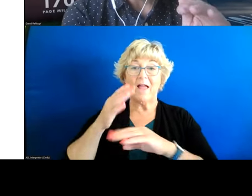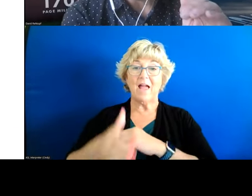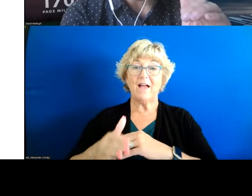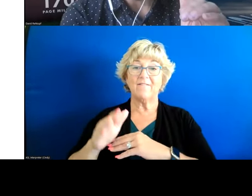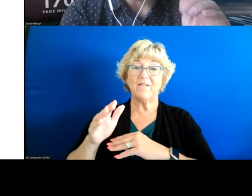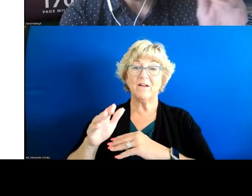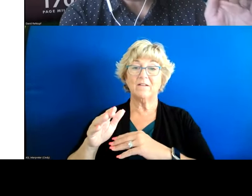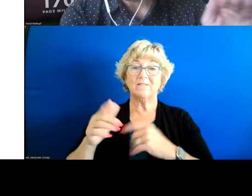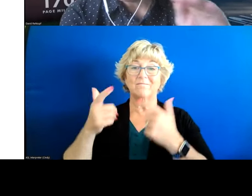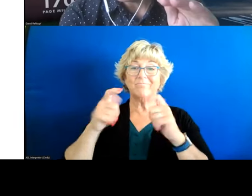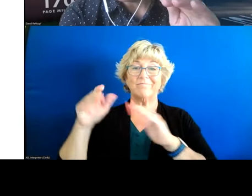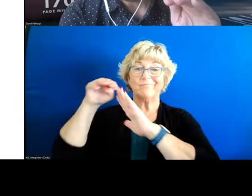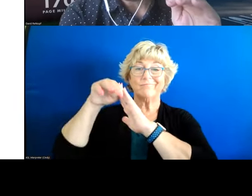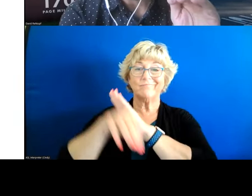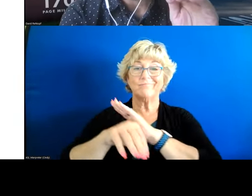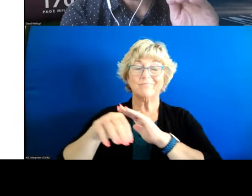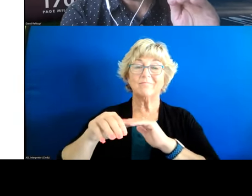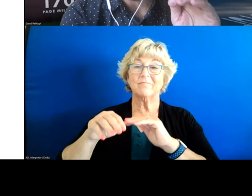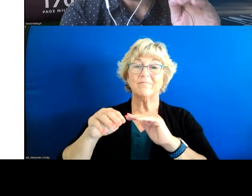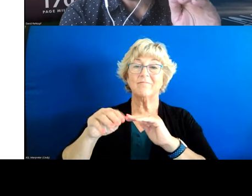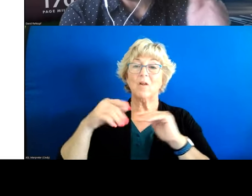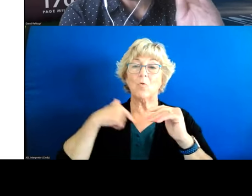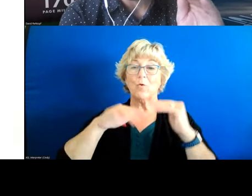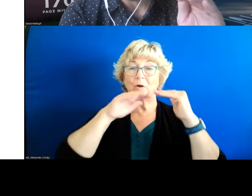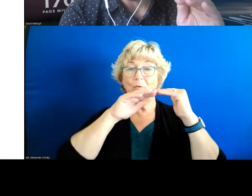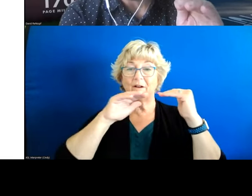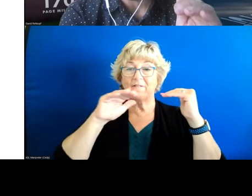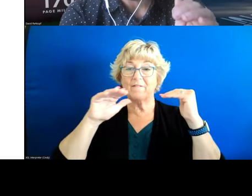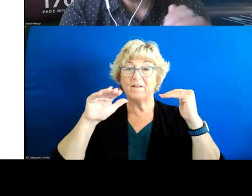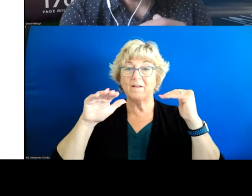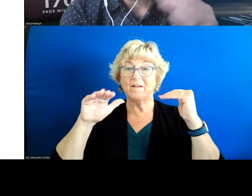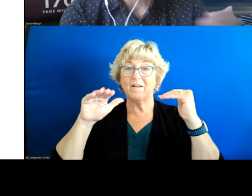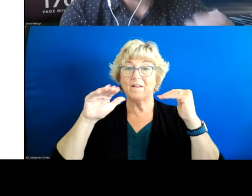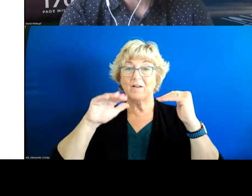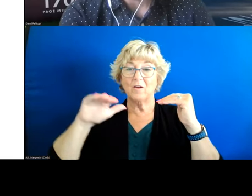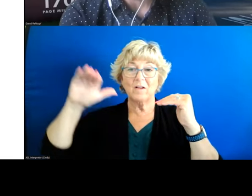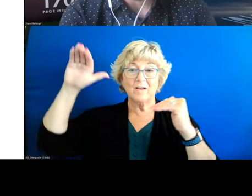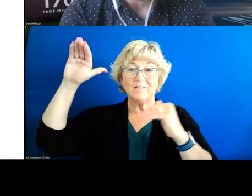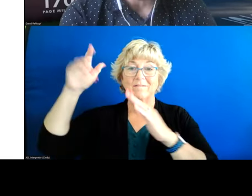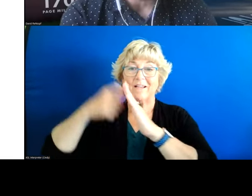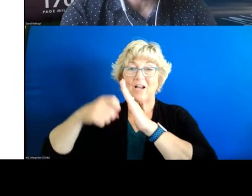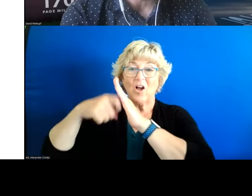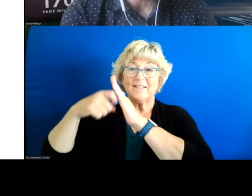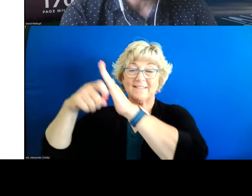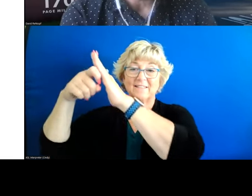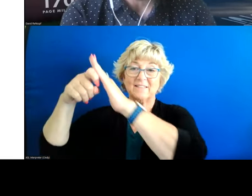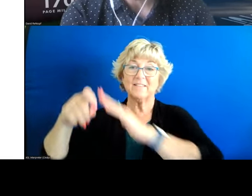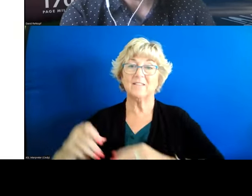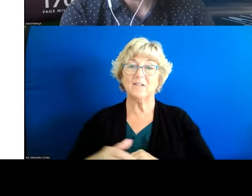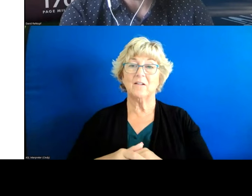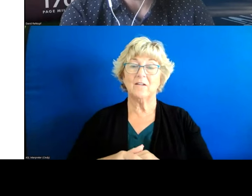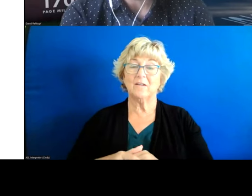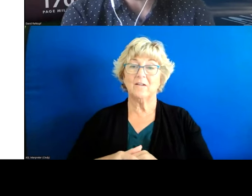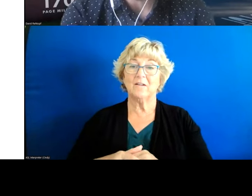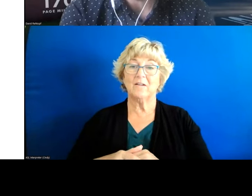um you know california was sort of flat for a while and since the great recession due to a lot of the the um issues the state